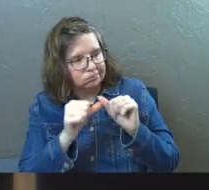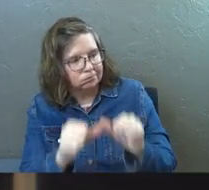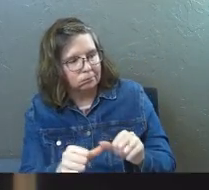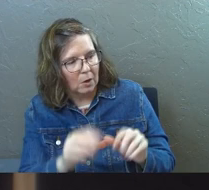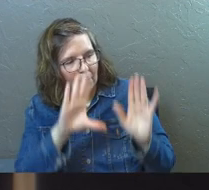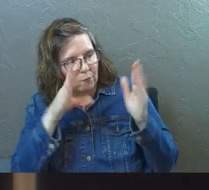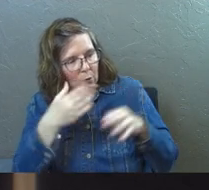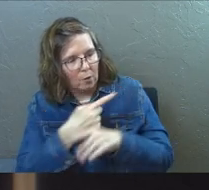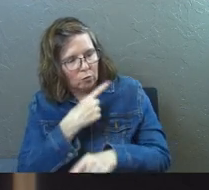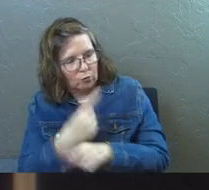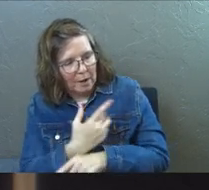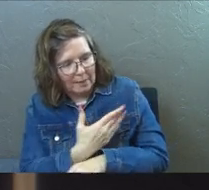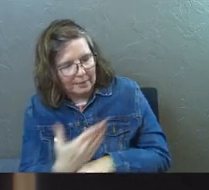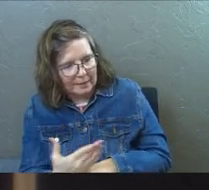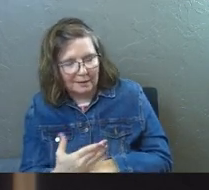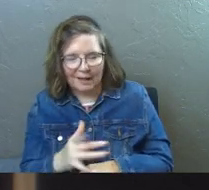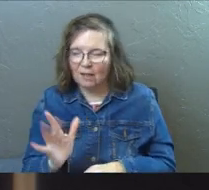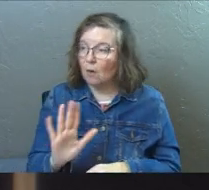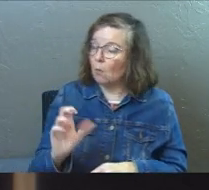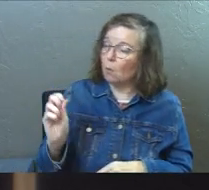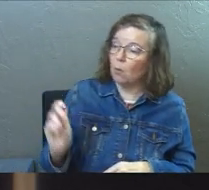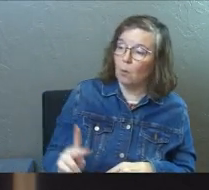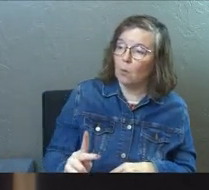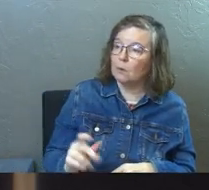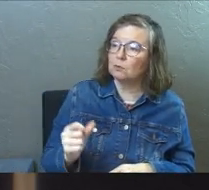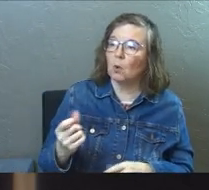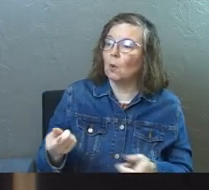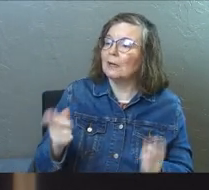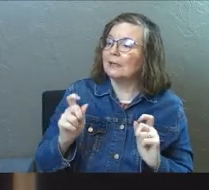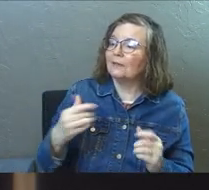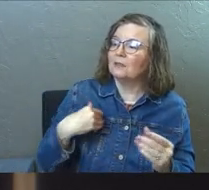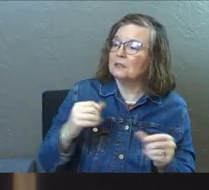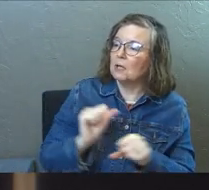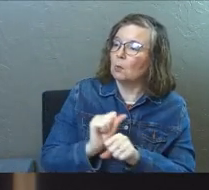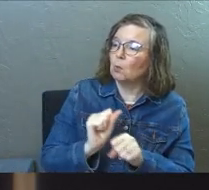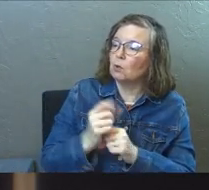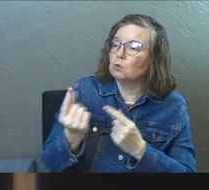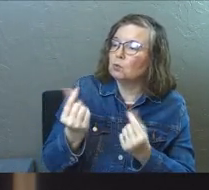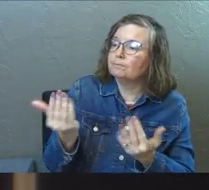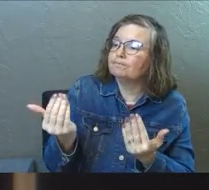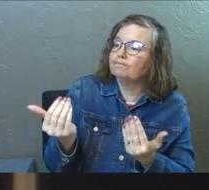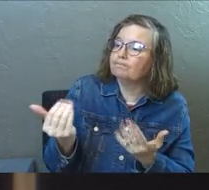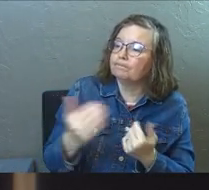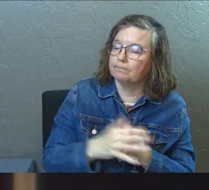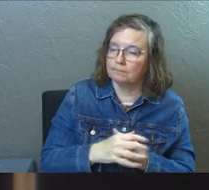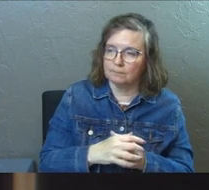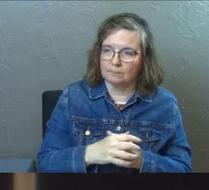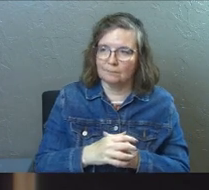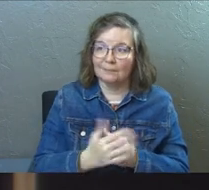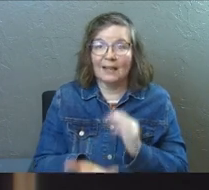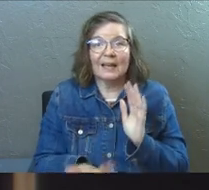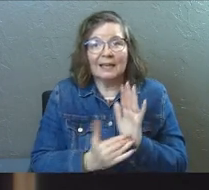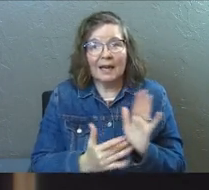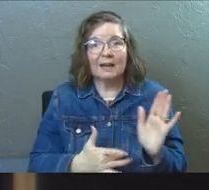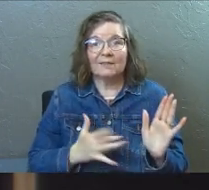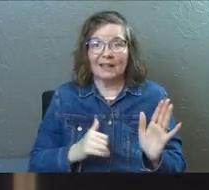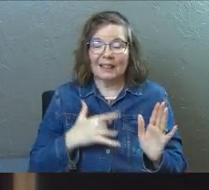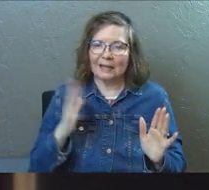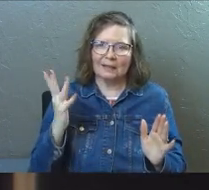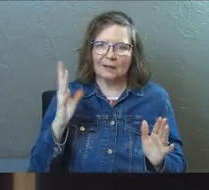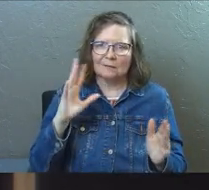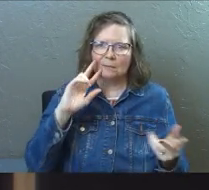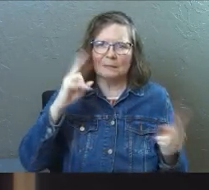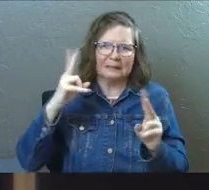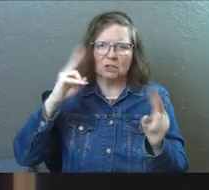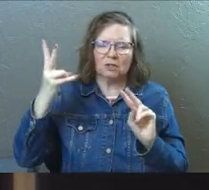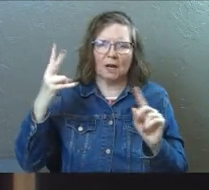focus on the right thing. And they're like, okay, so give us some work to do. Again, it feels like they're missing